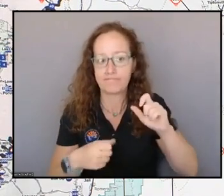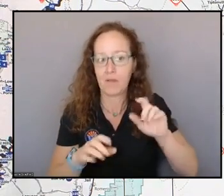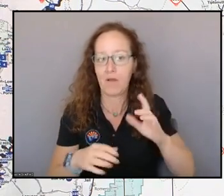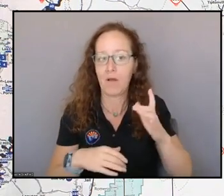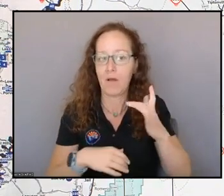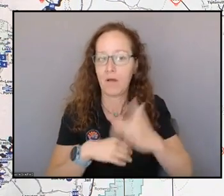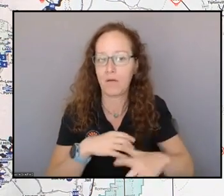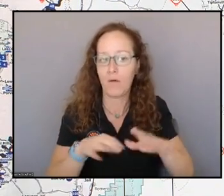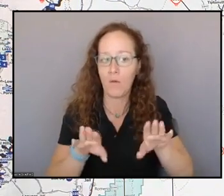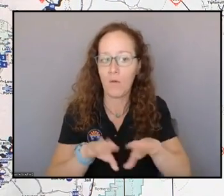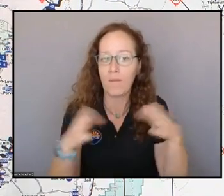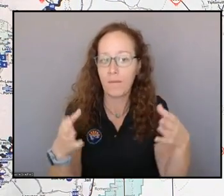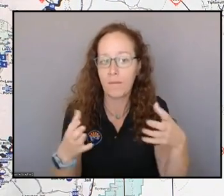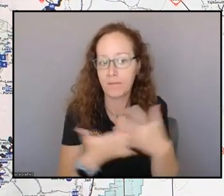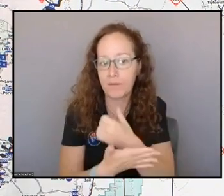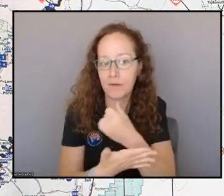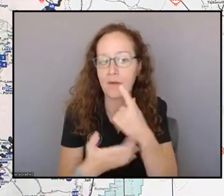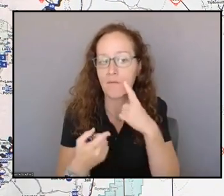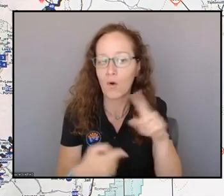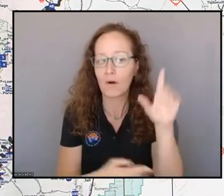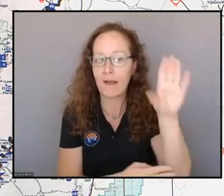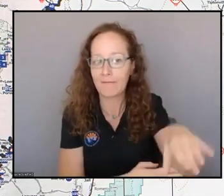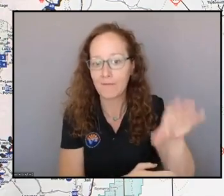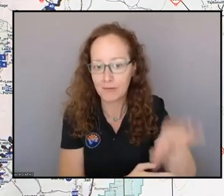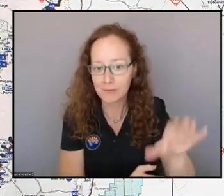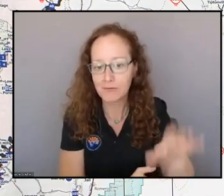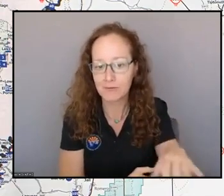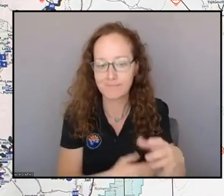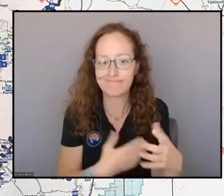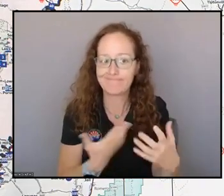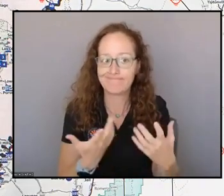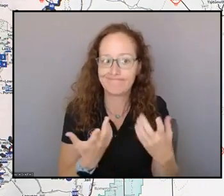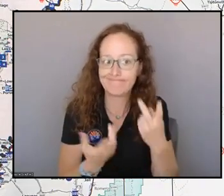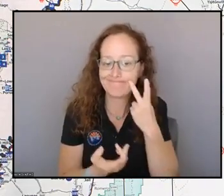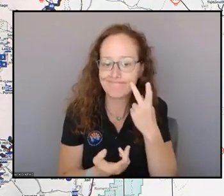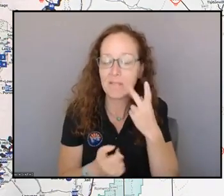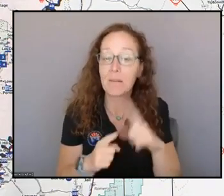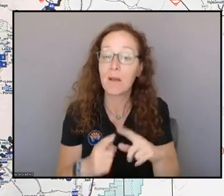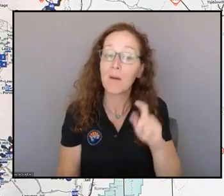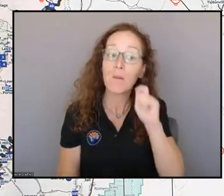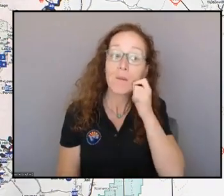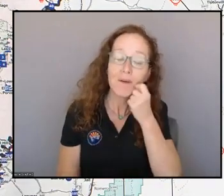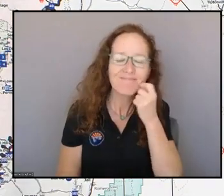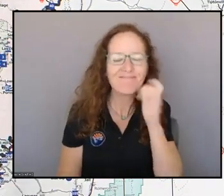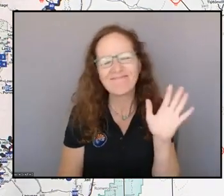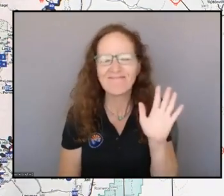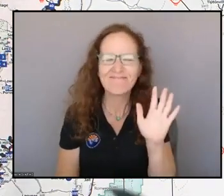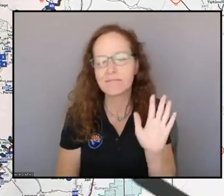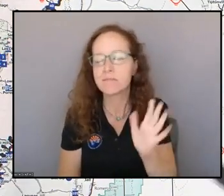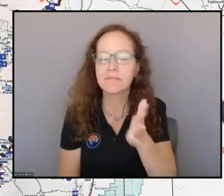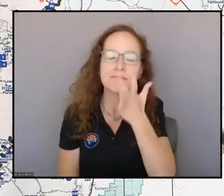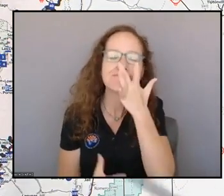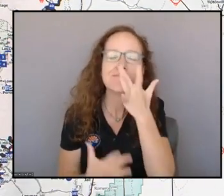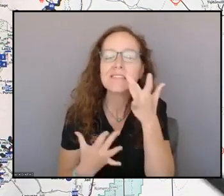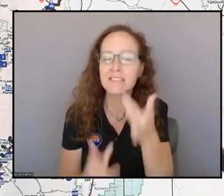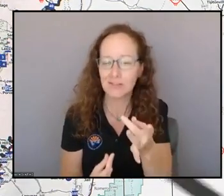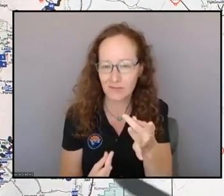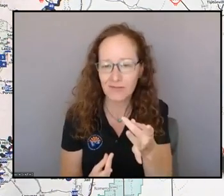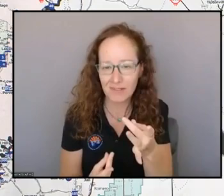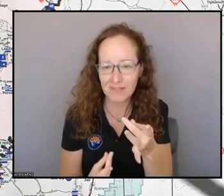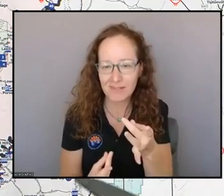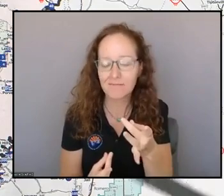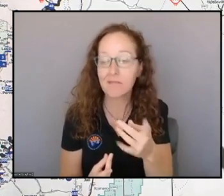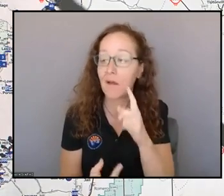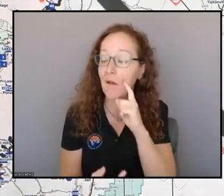the cool thing, not really the cool thing, but an interesting thing that I saw that became my favorite thing to talk